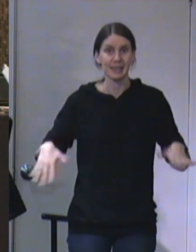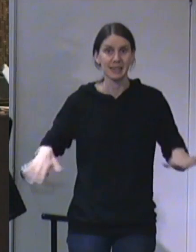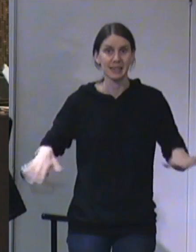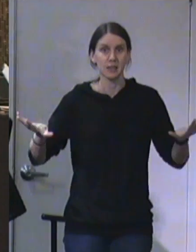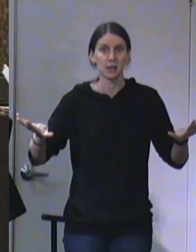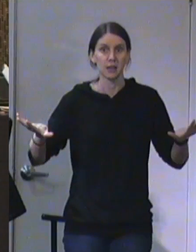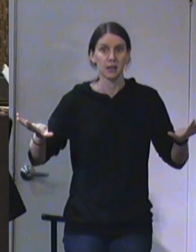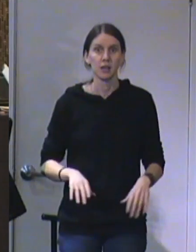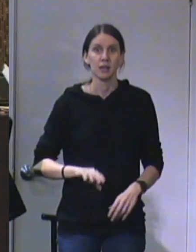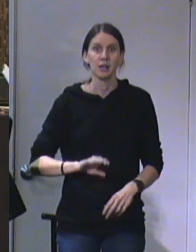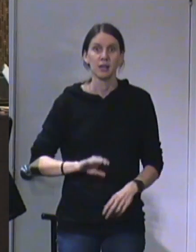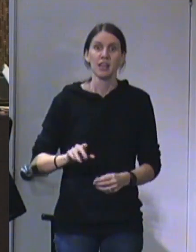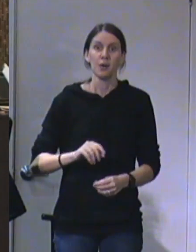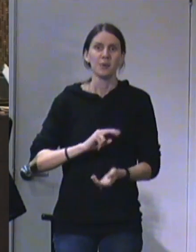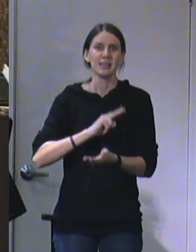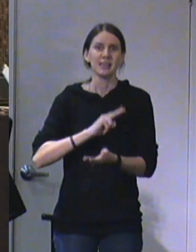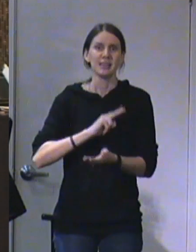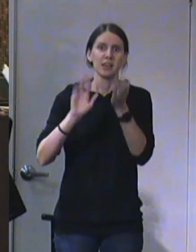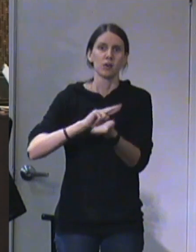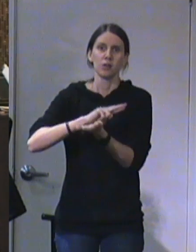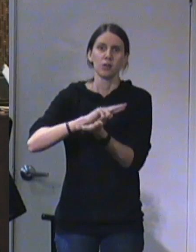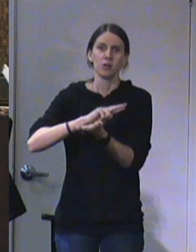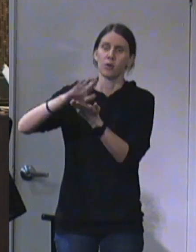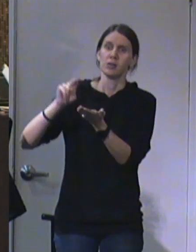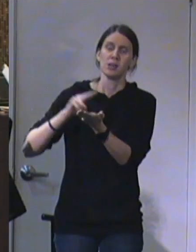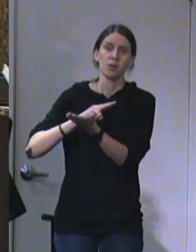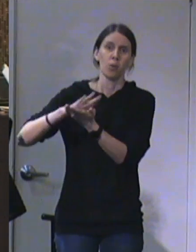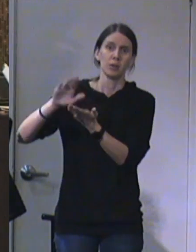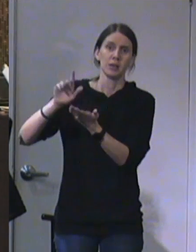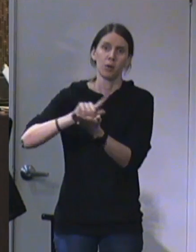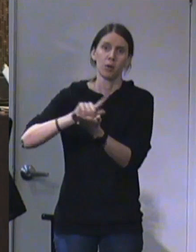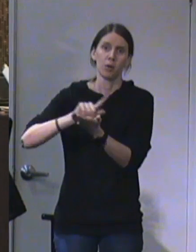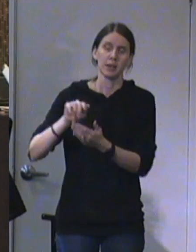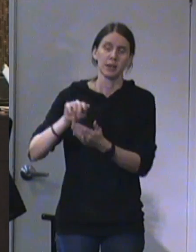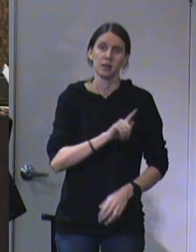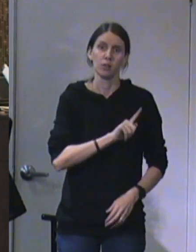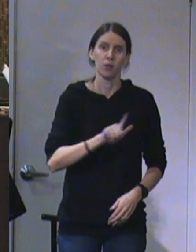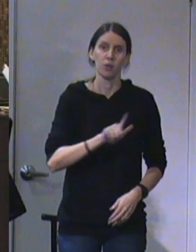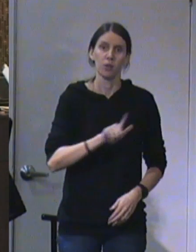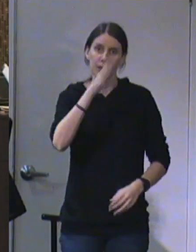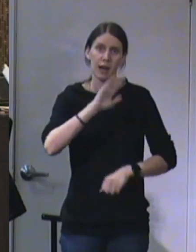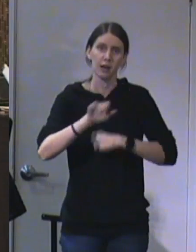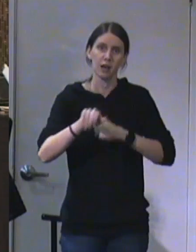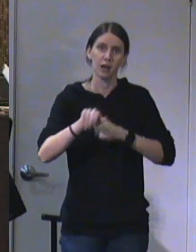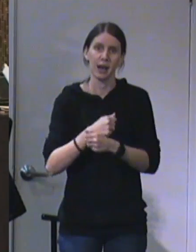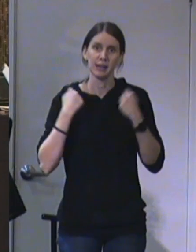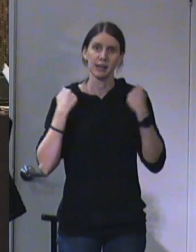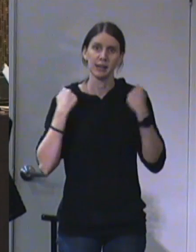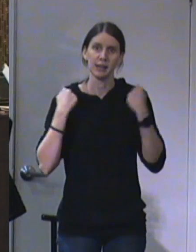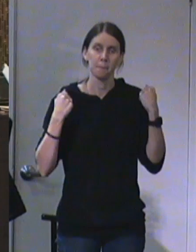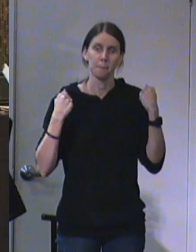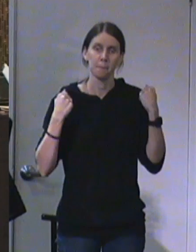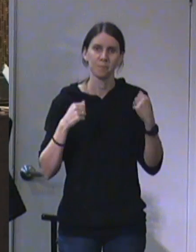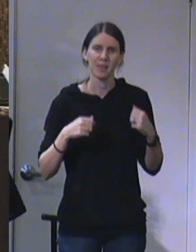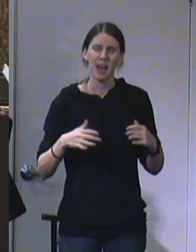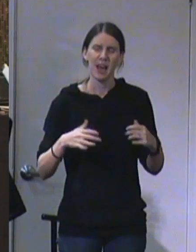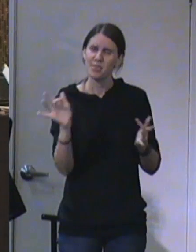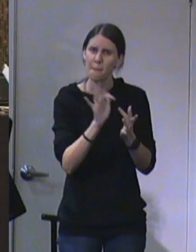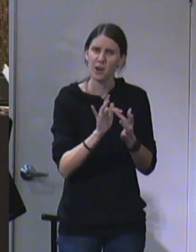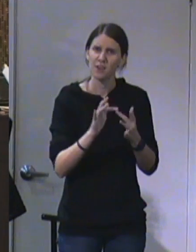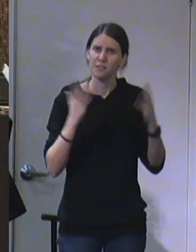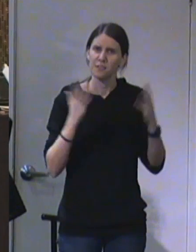holy, holy, holy, Lord God Almighty. Alright? And still, these perfect